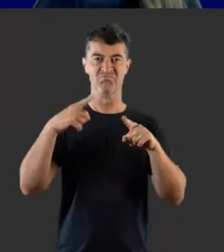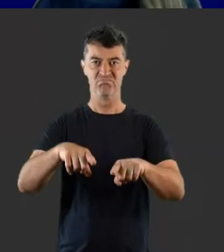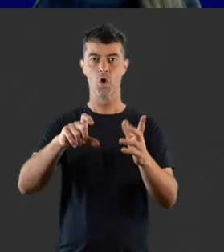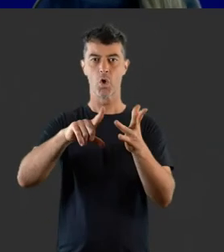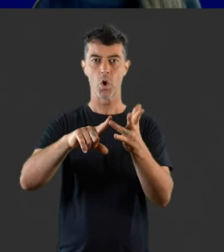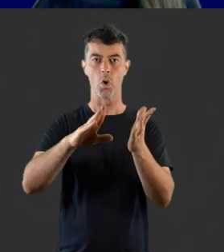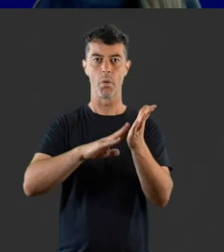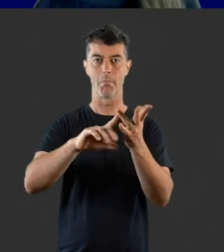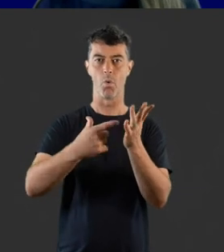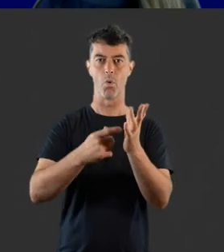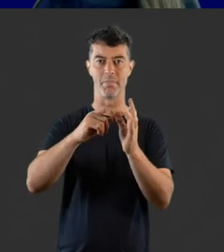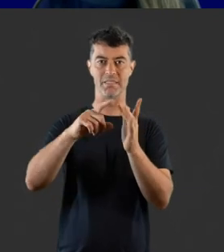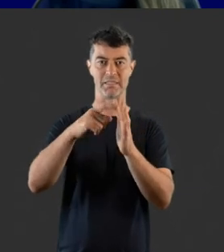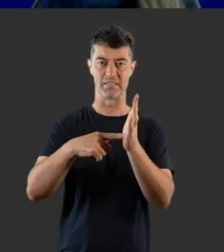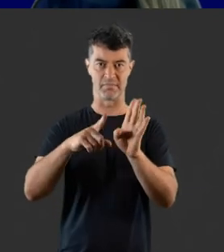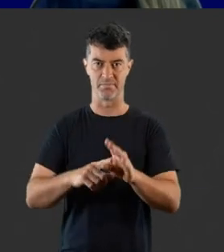Comorbidity.